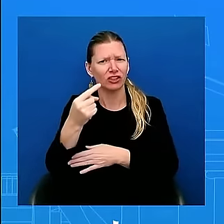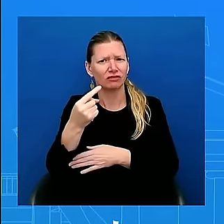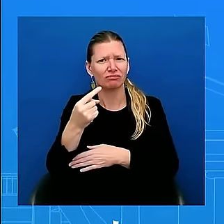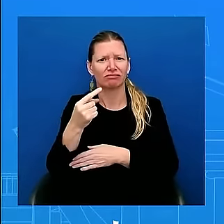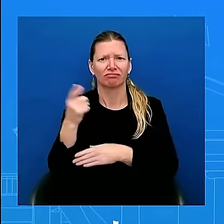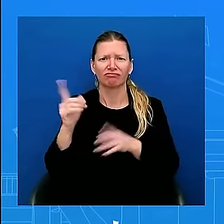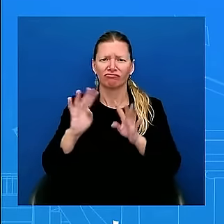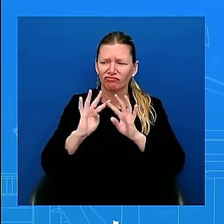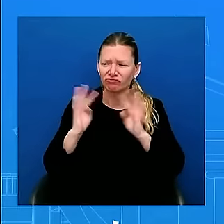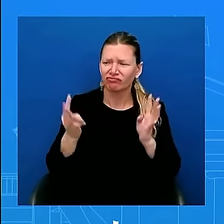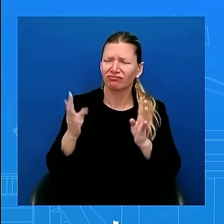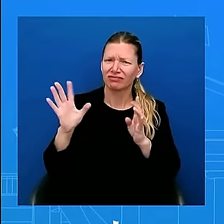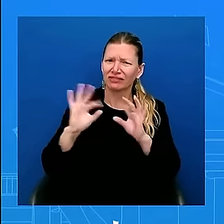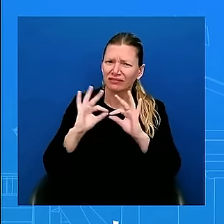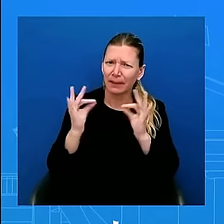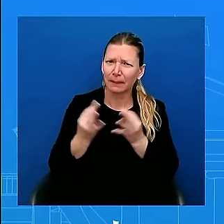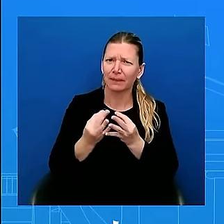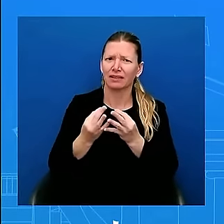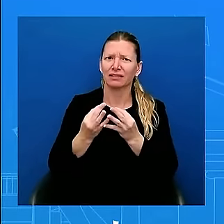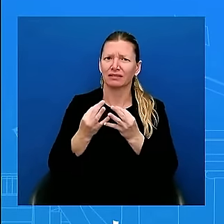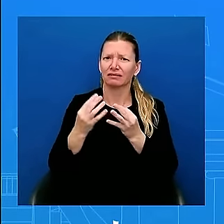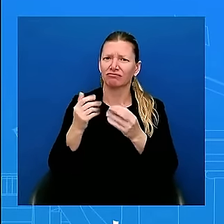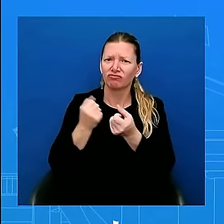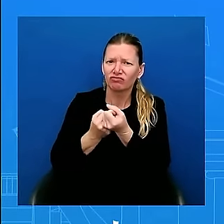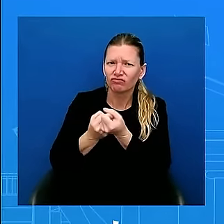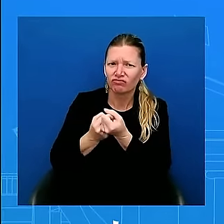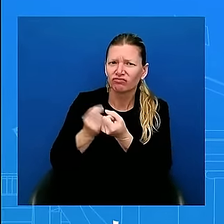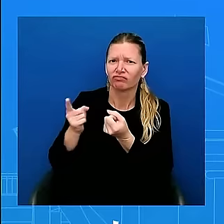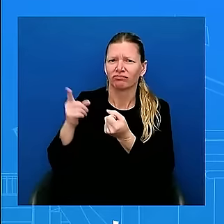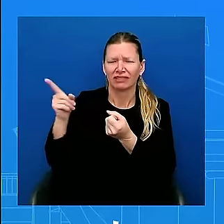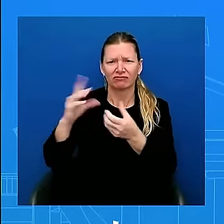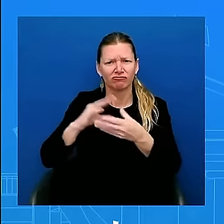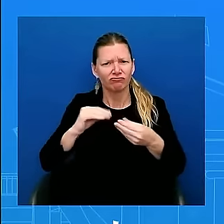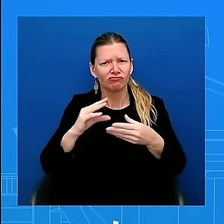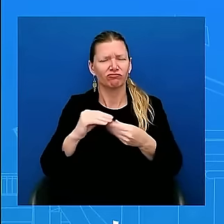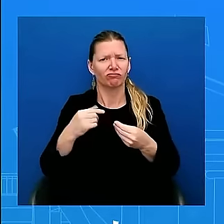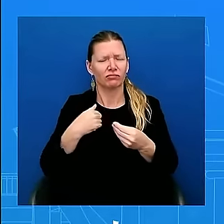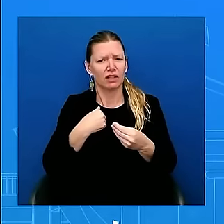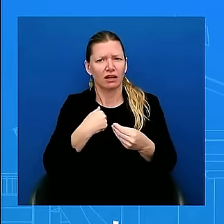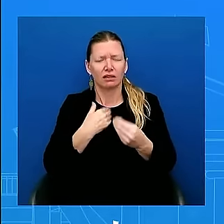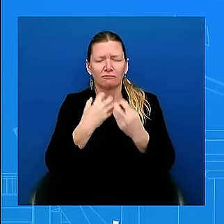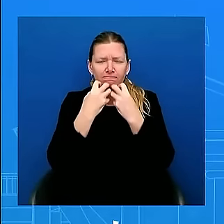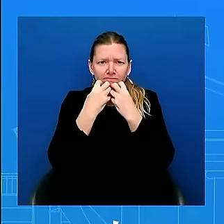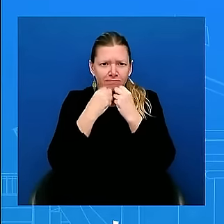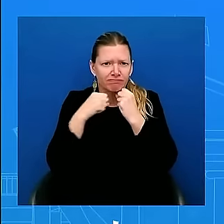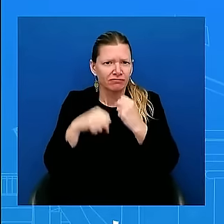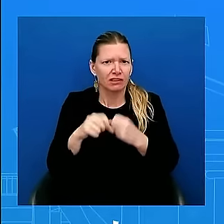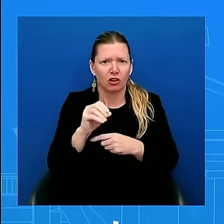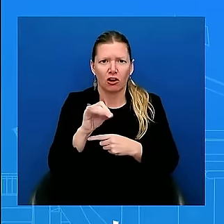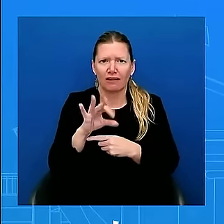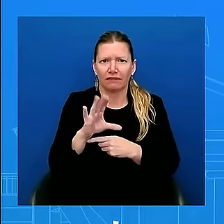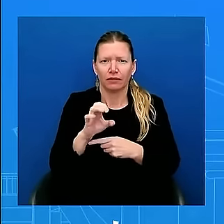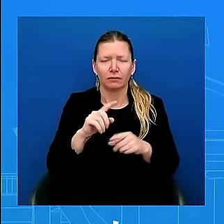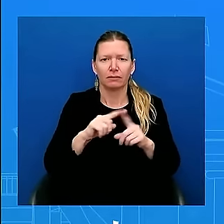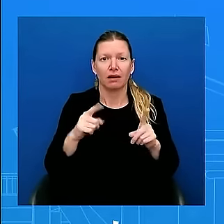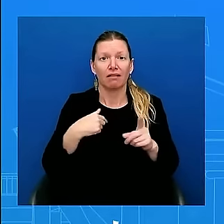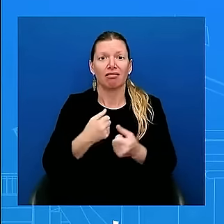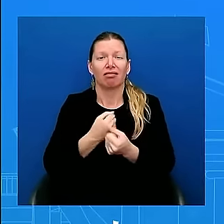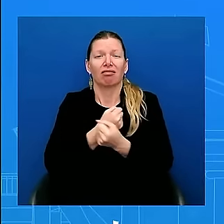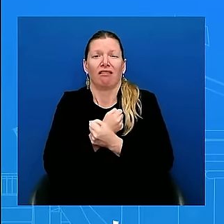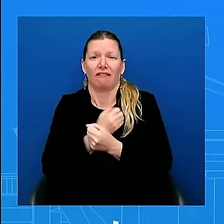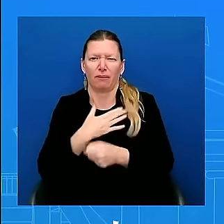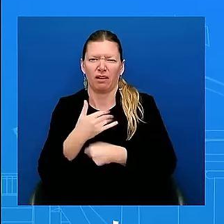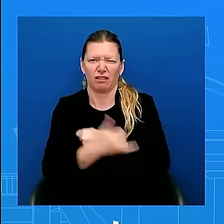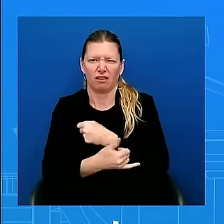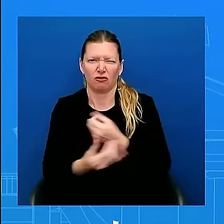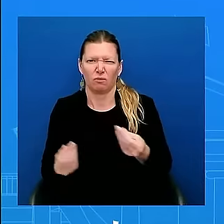my country more. He went on to say, the defense of democracy is more important than any title. I draw strength and